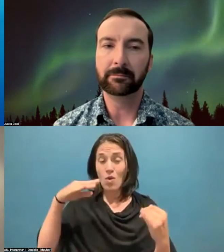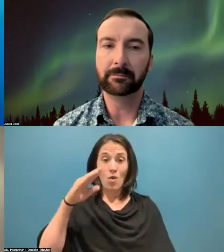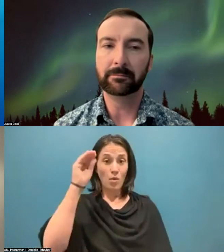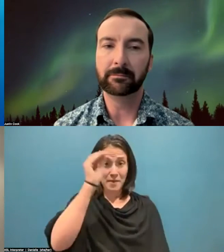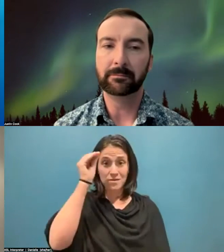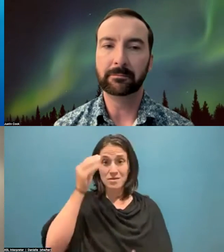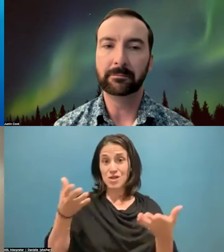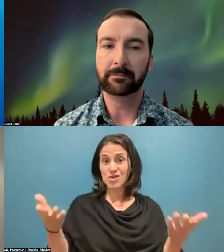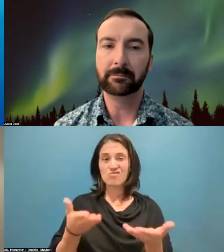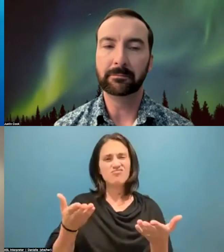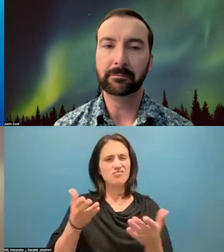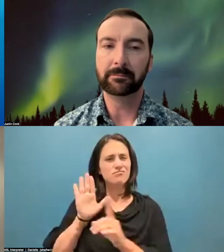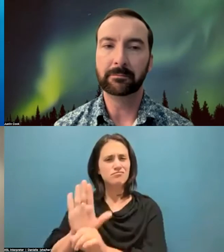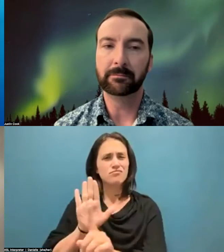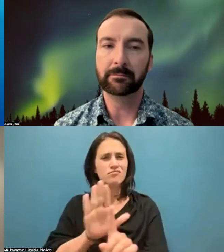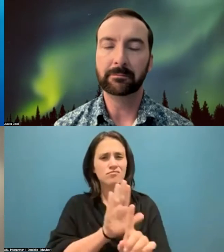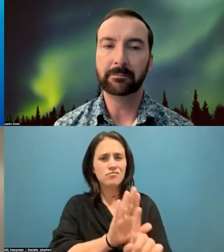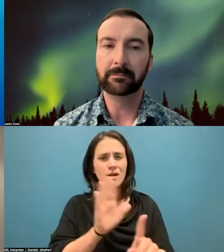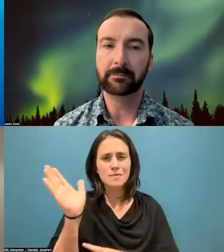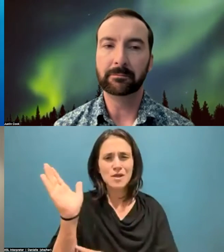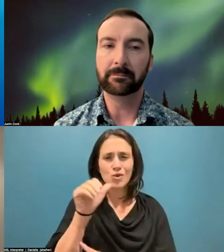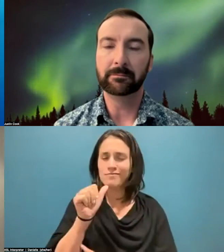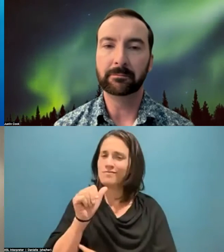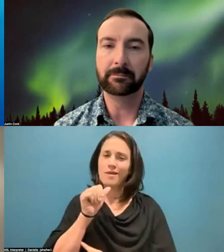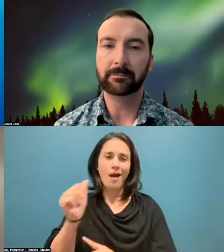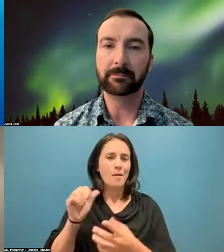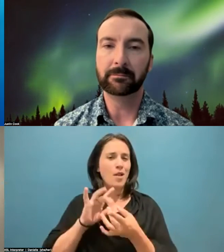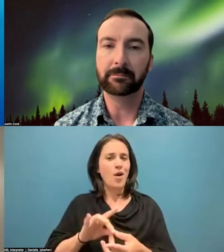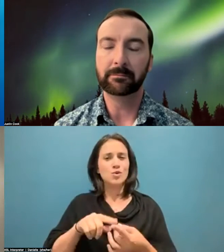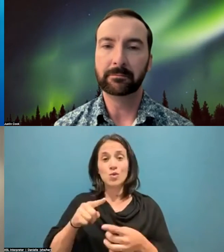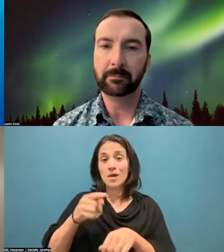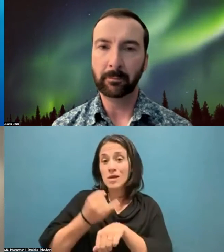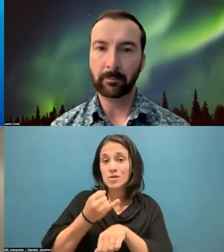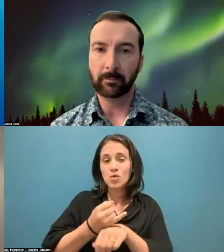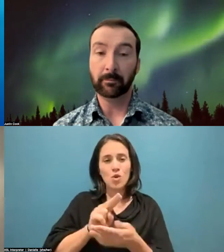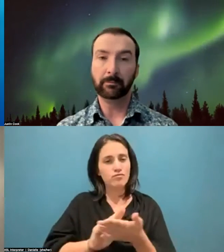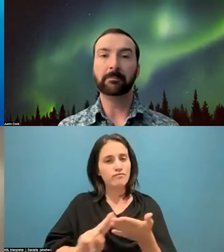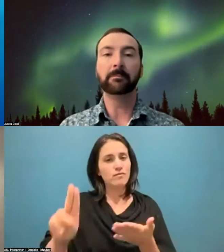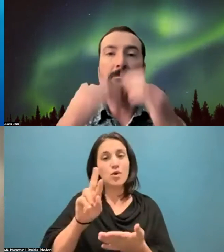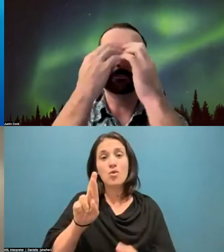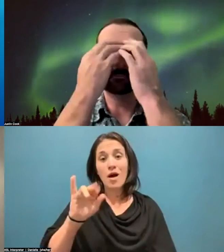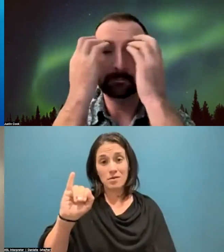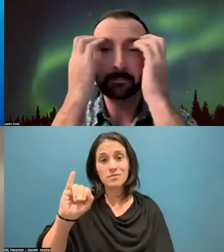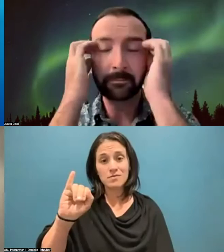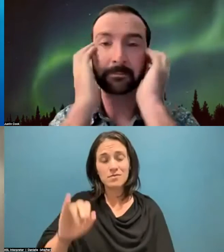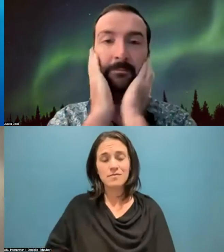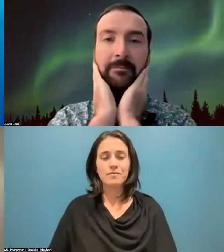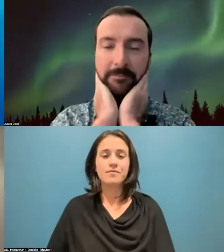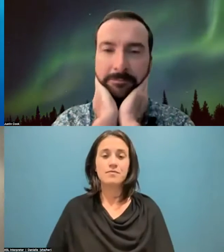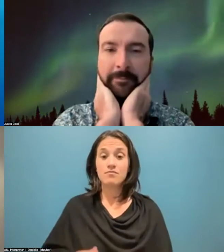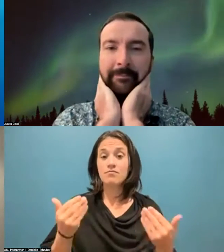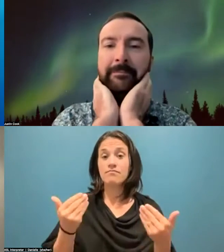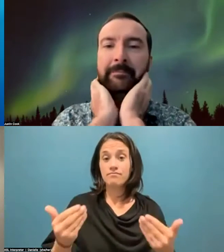speakers alone and are not necessarily the opinions of the Institute or the University of Rhode Island. So let's get started.